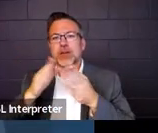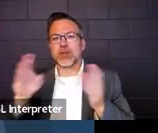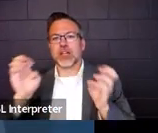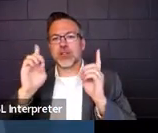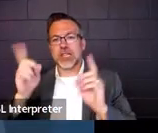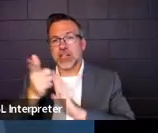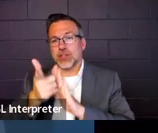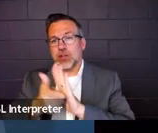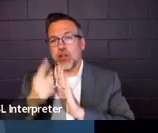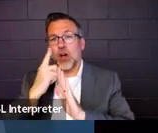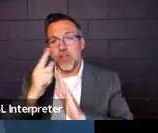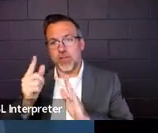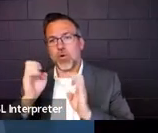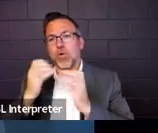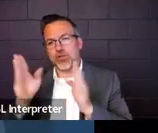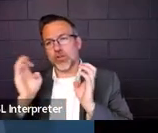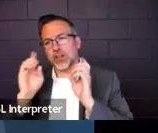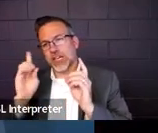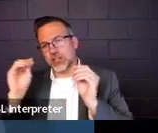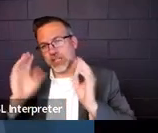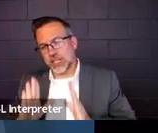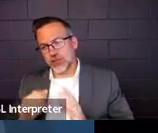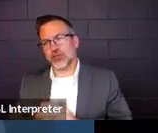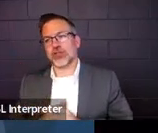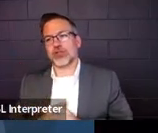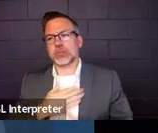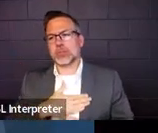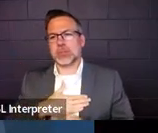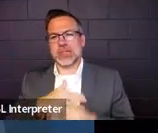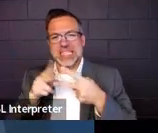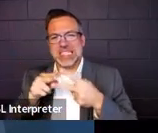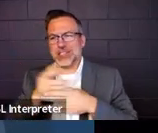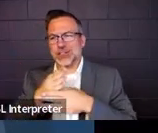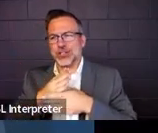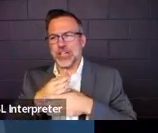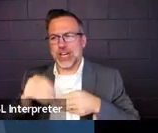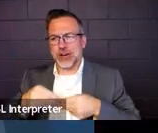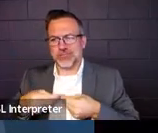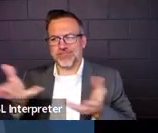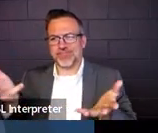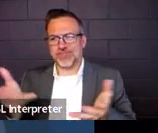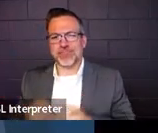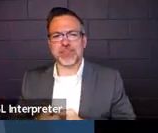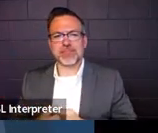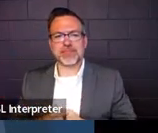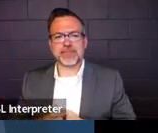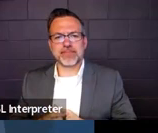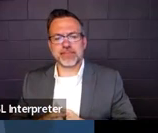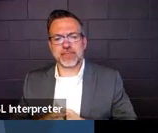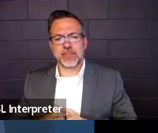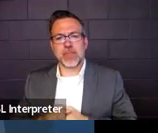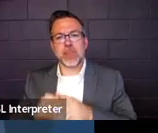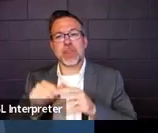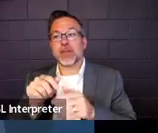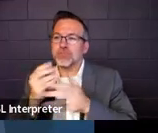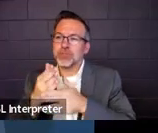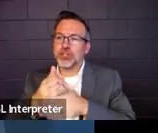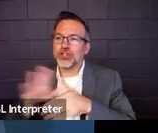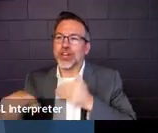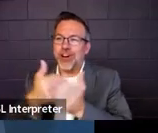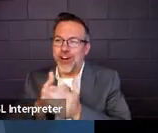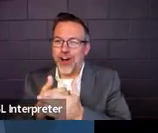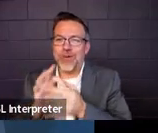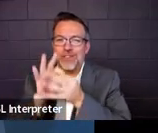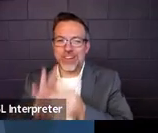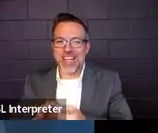So that would be really cool if you could share those and then share all of them with related service